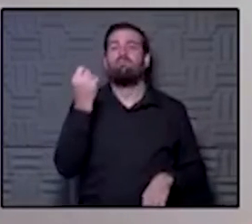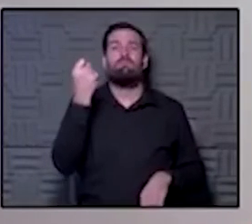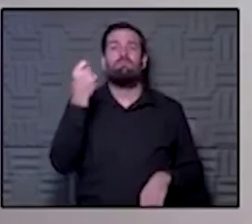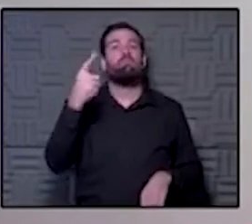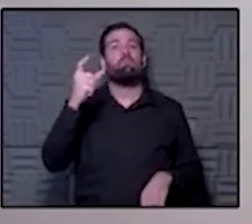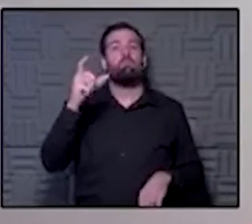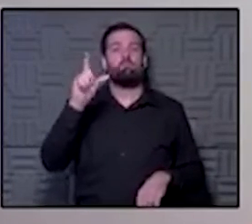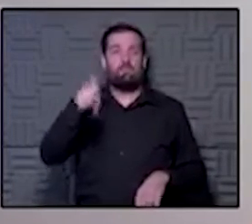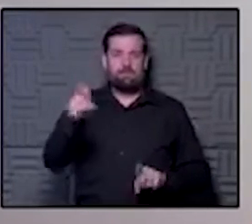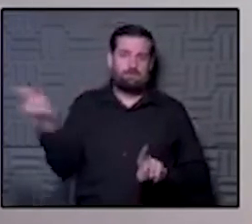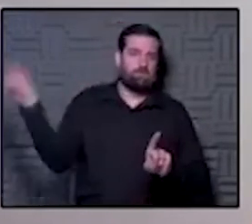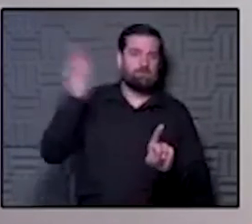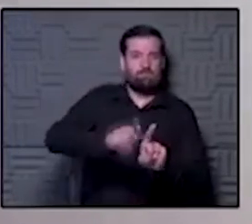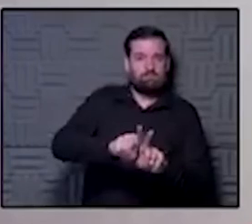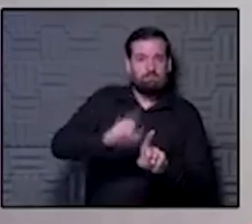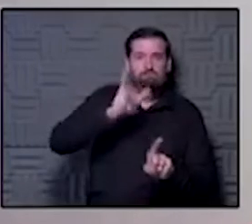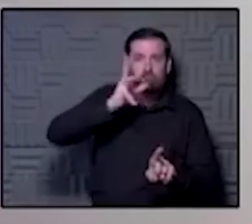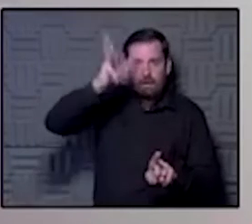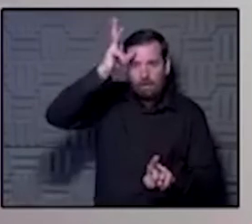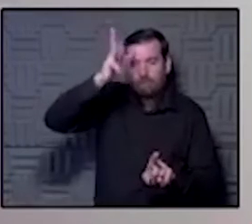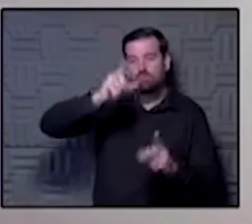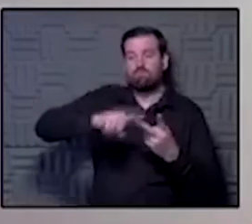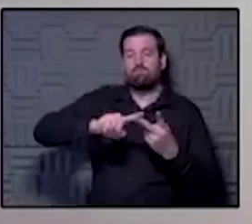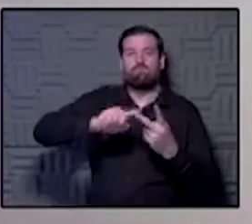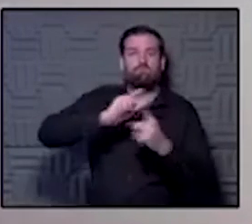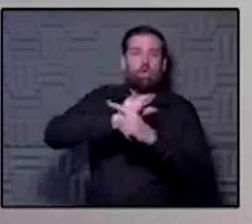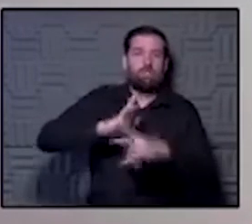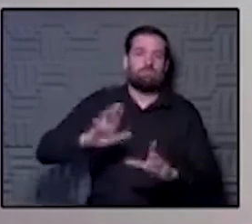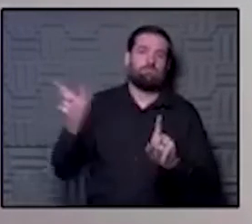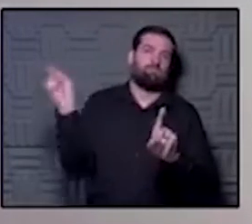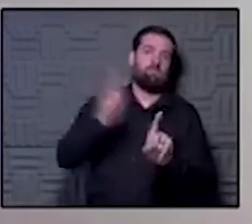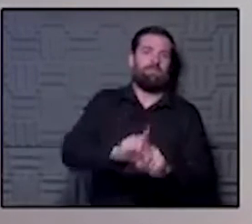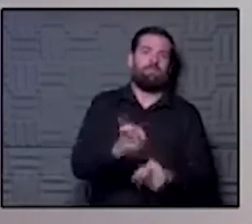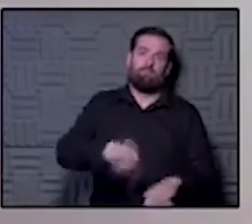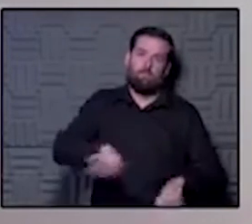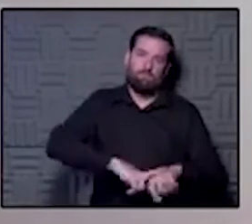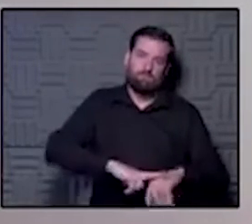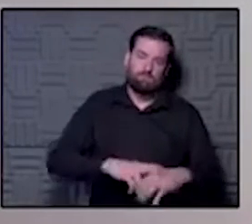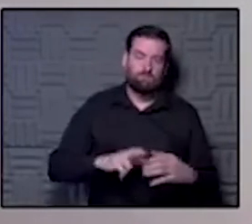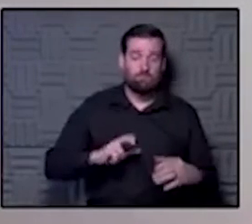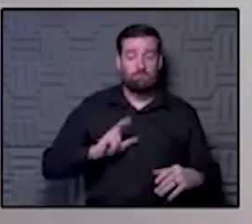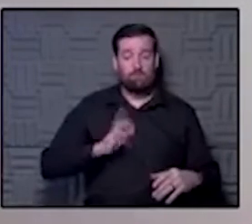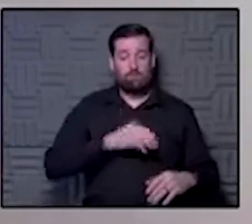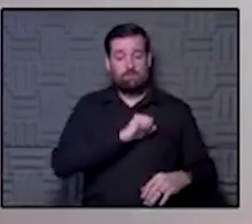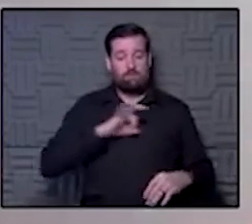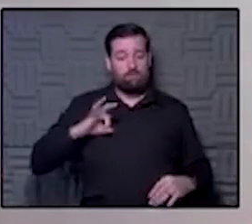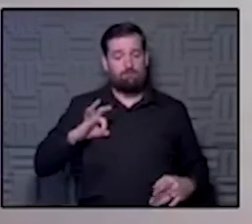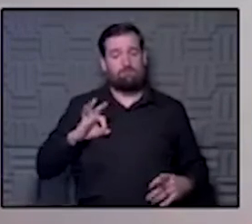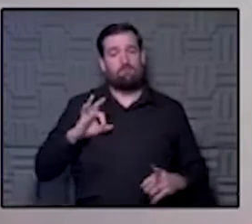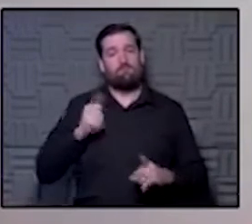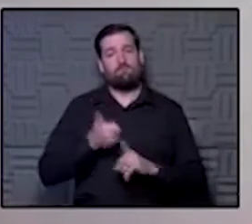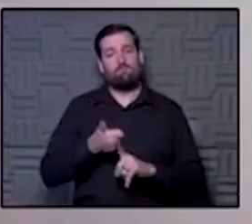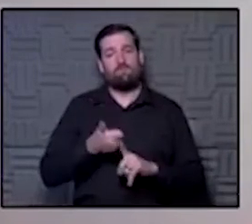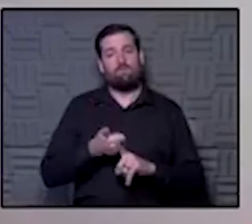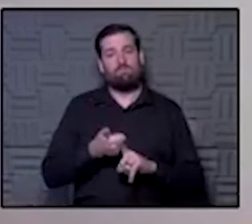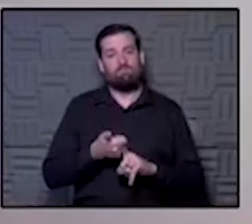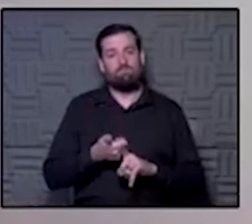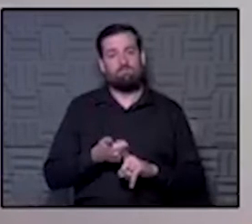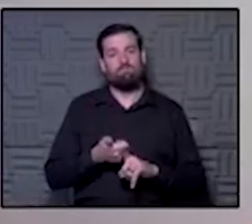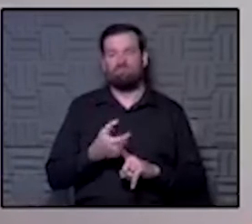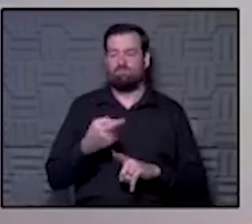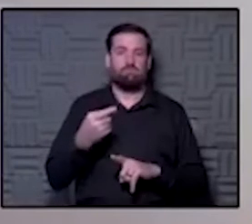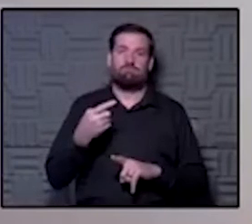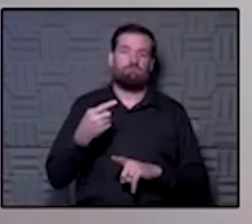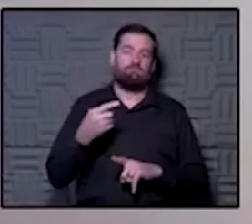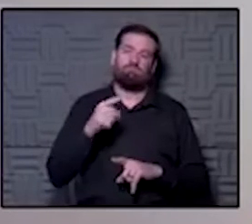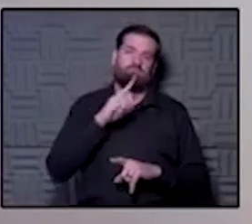parent or guardian with them, of course. And our staff are, there was a great